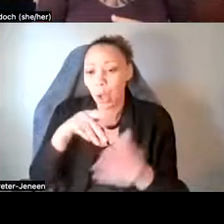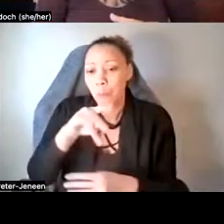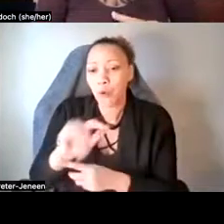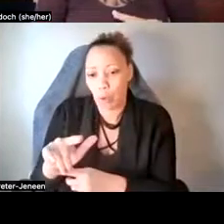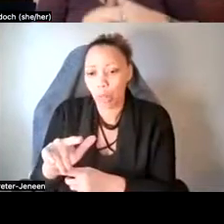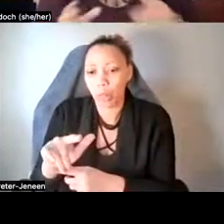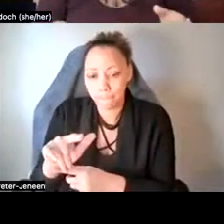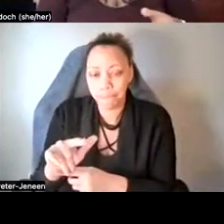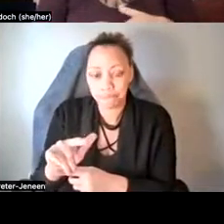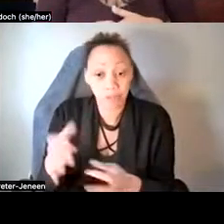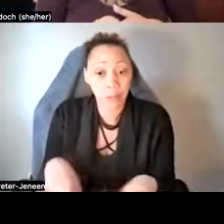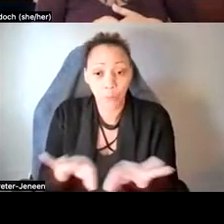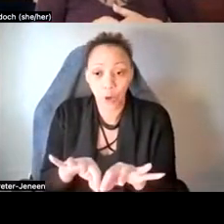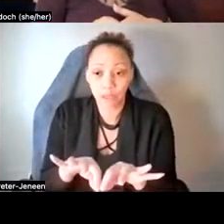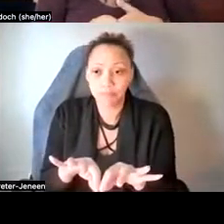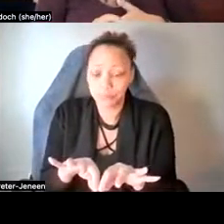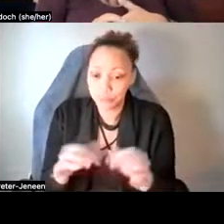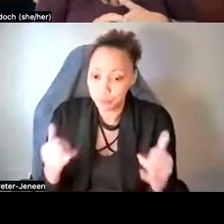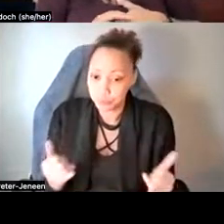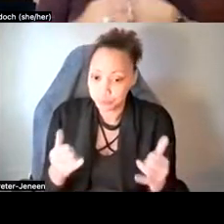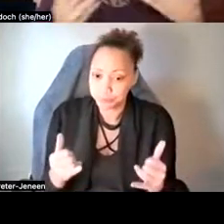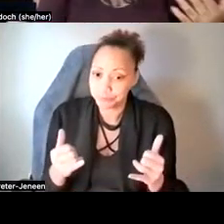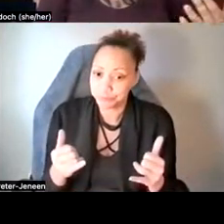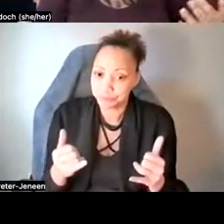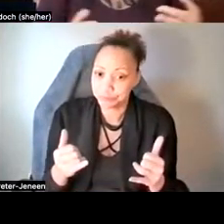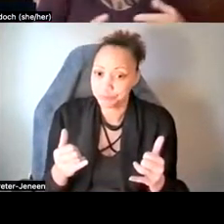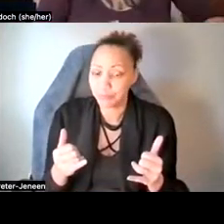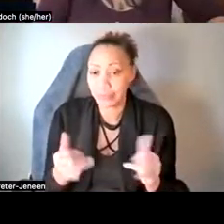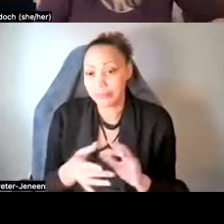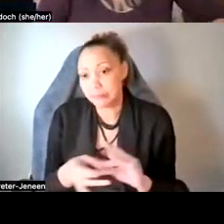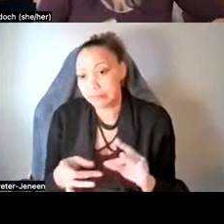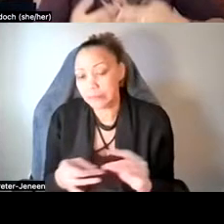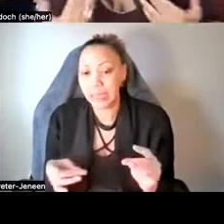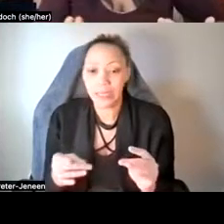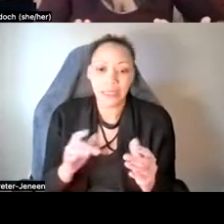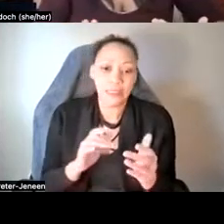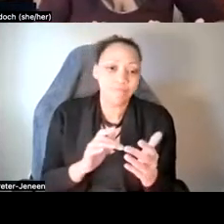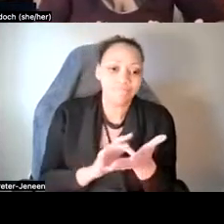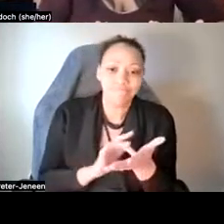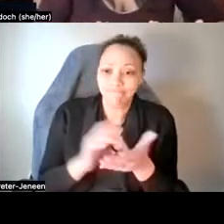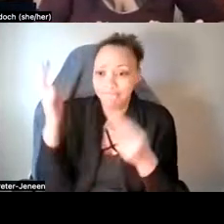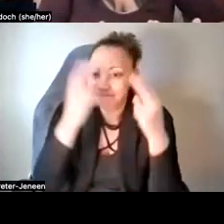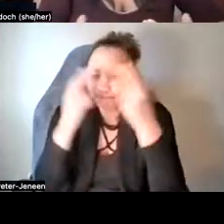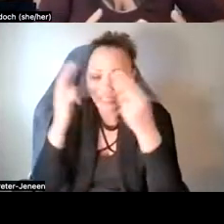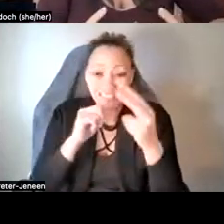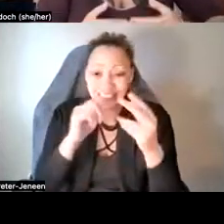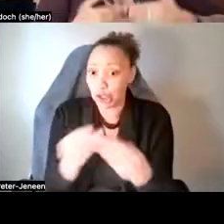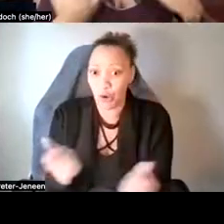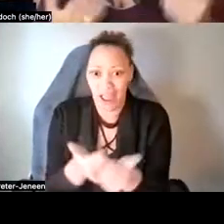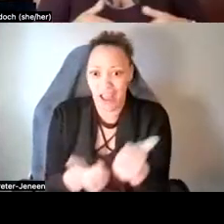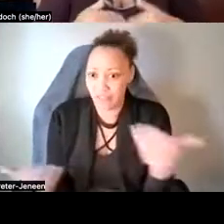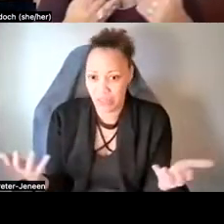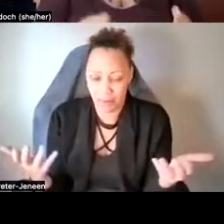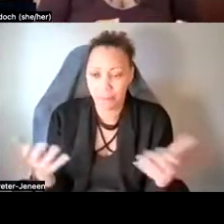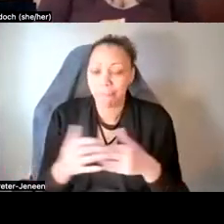that I just state here that, you know, psychedelics are not a panacea and they're not going to cure everything. And